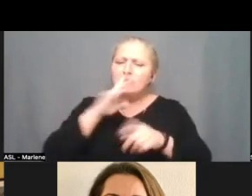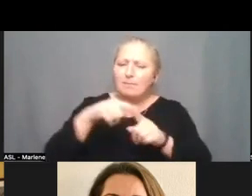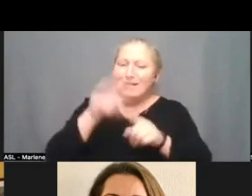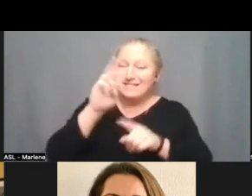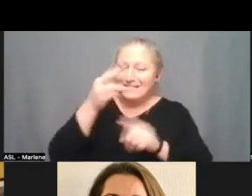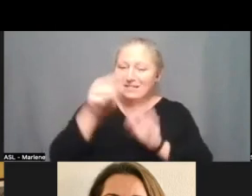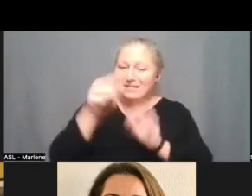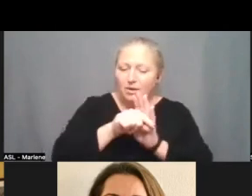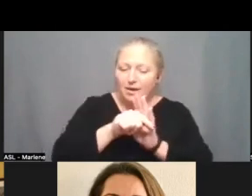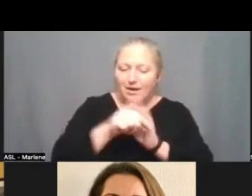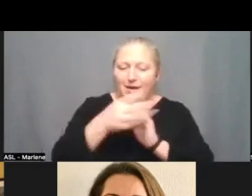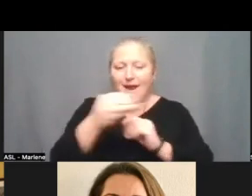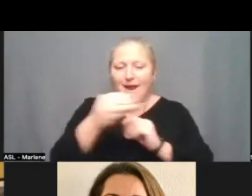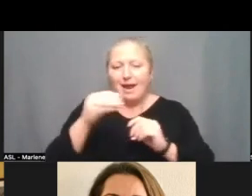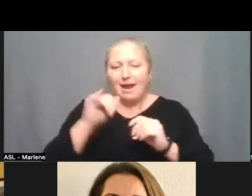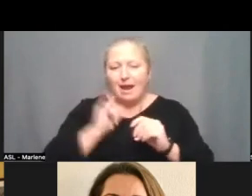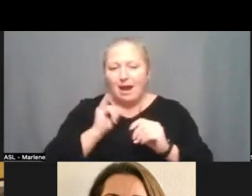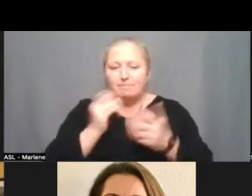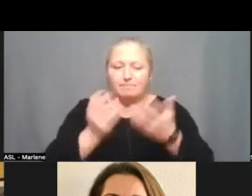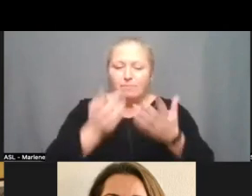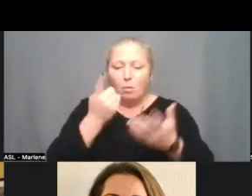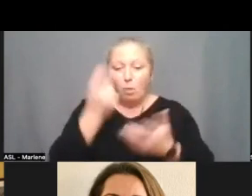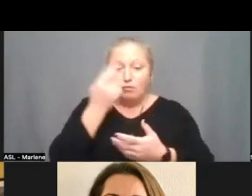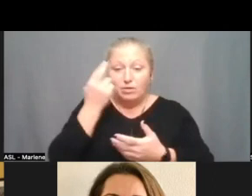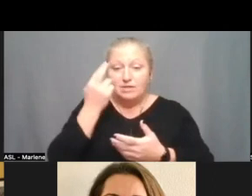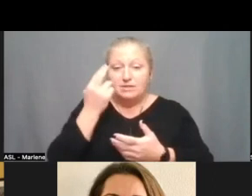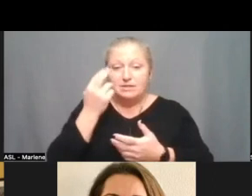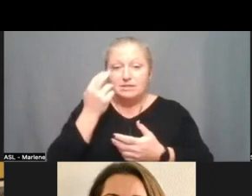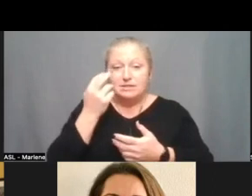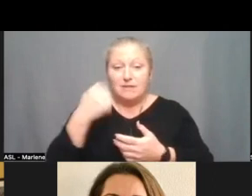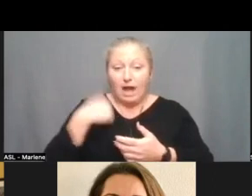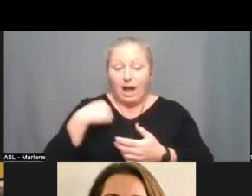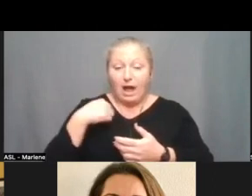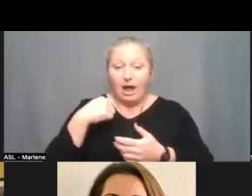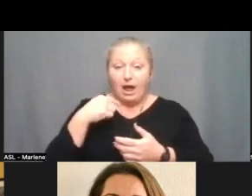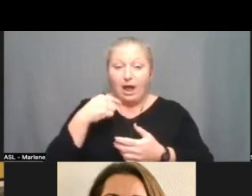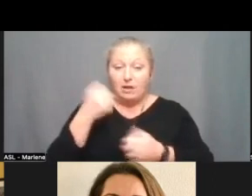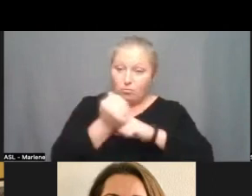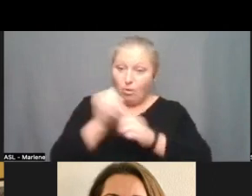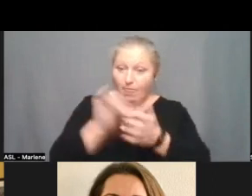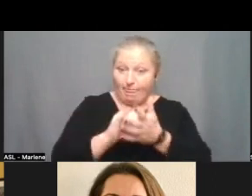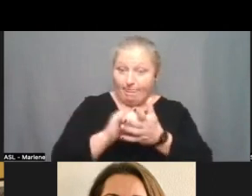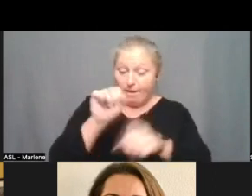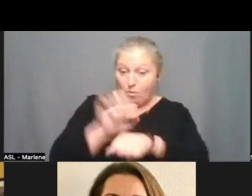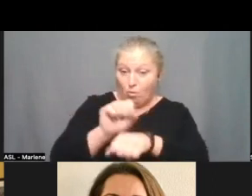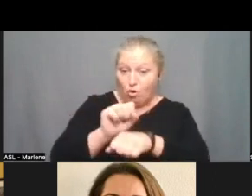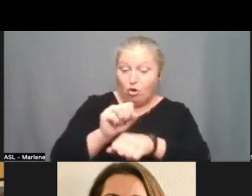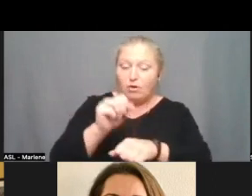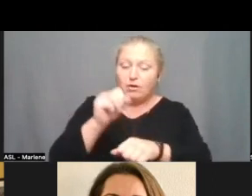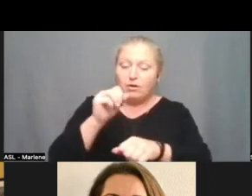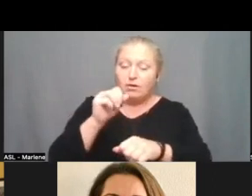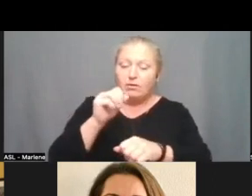and i you know one of the reasons that i was in support of that work um was